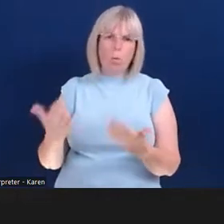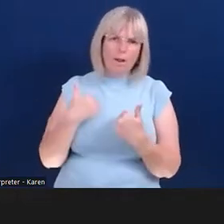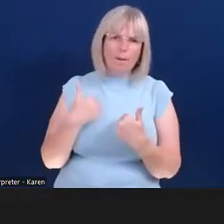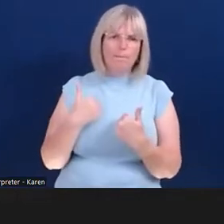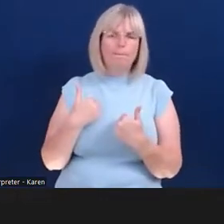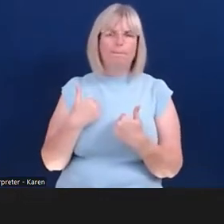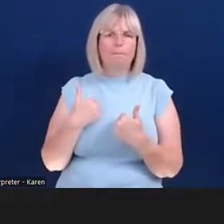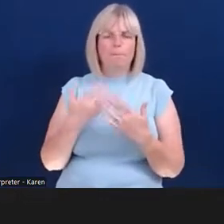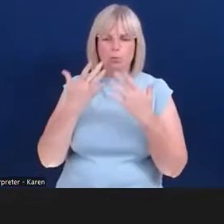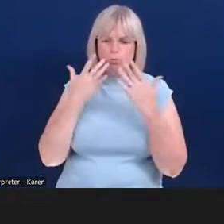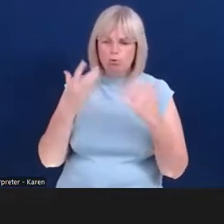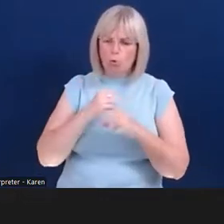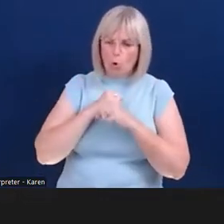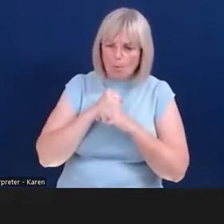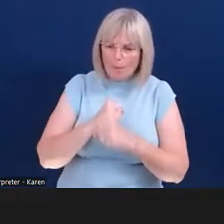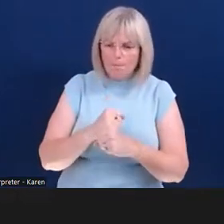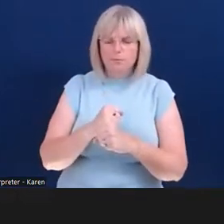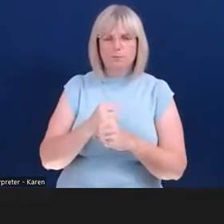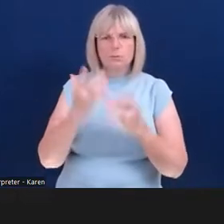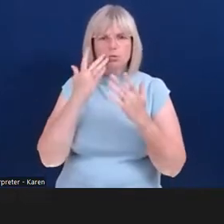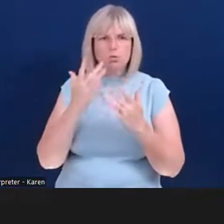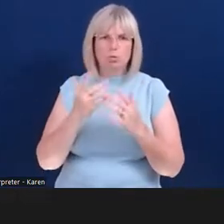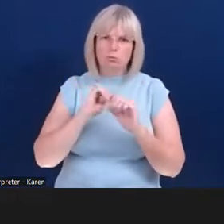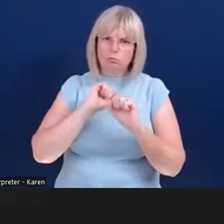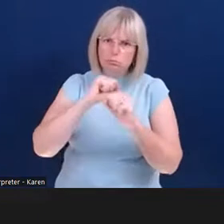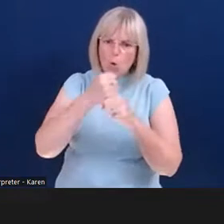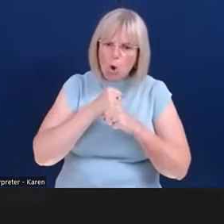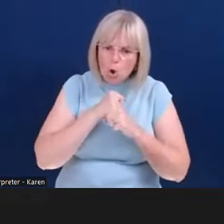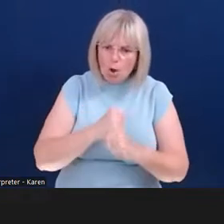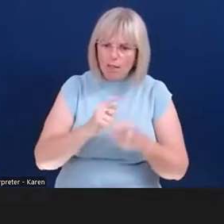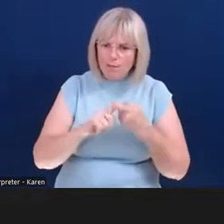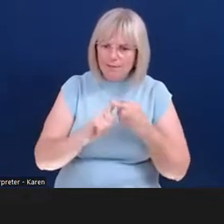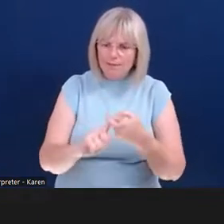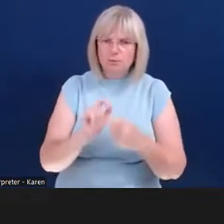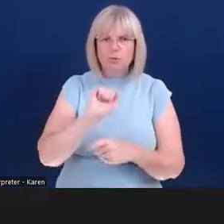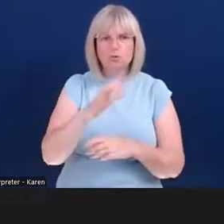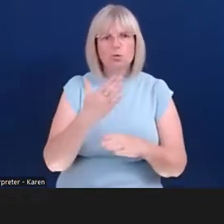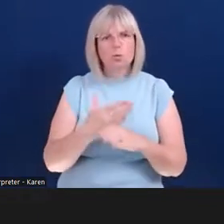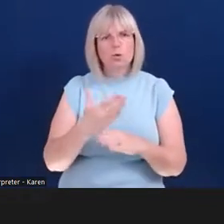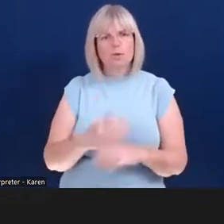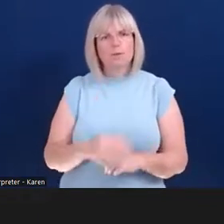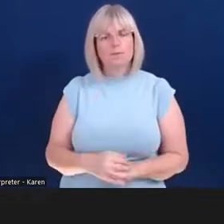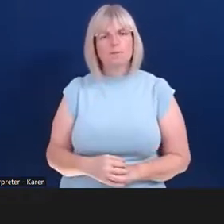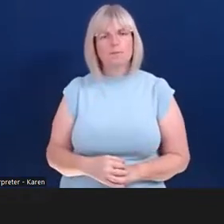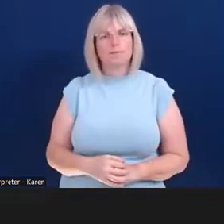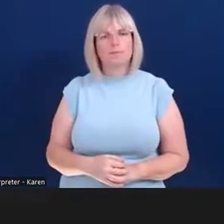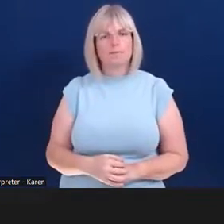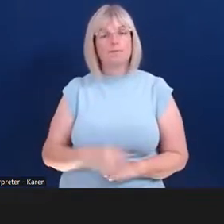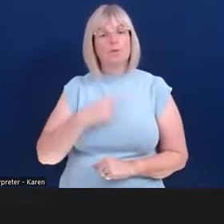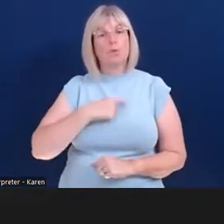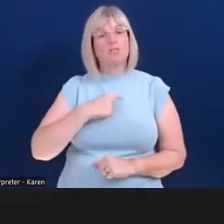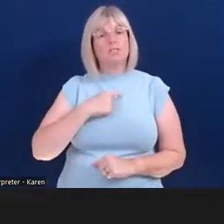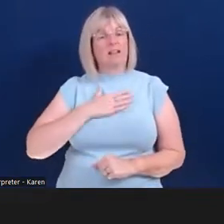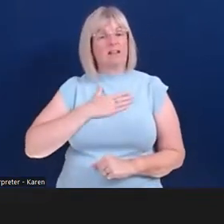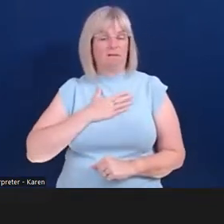show commitment and loyalty to your place of work. Personally, I find the assistance through our local job centre.